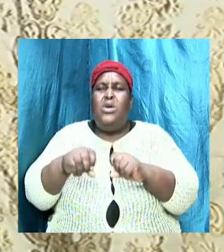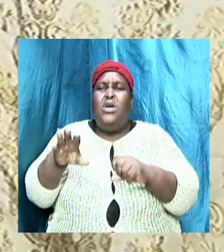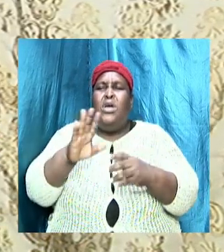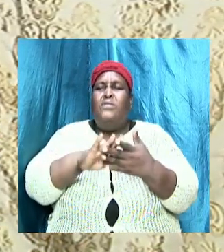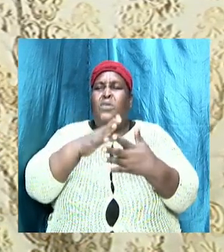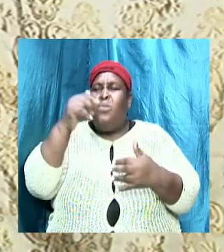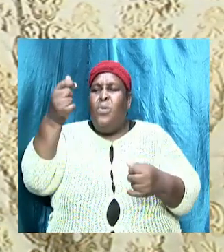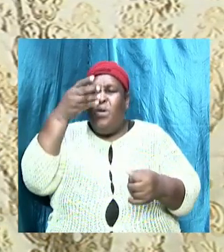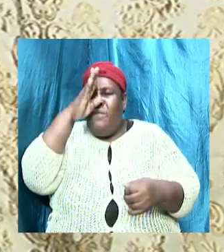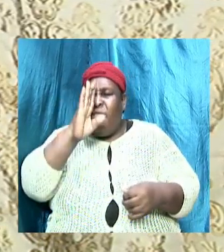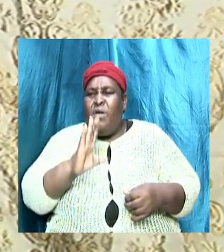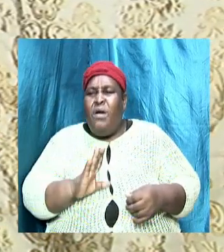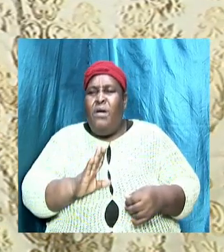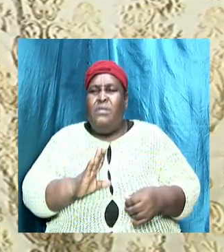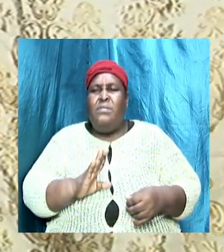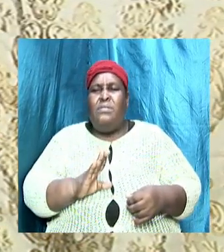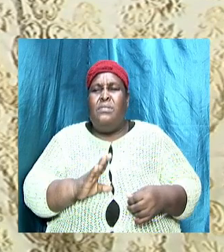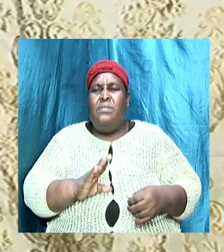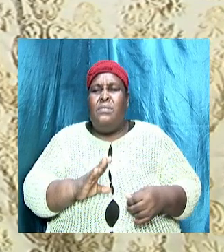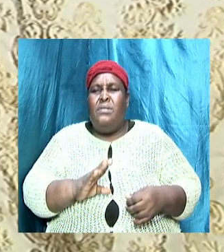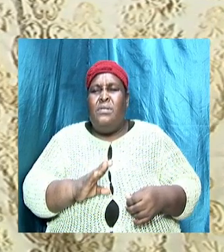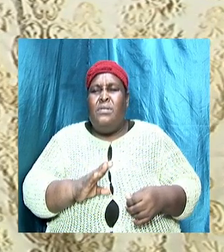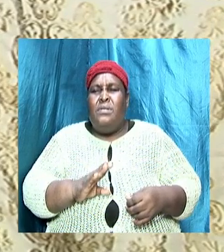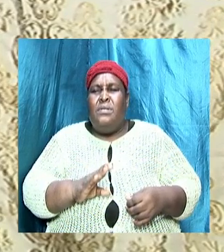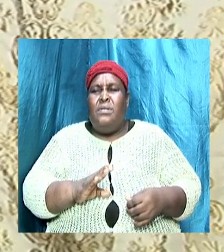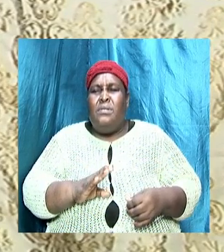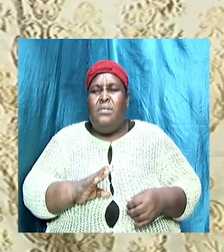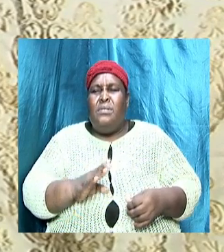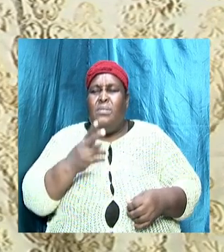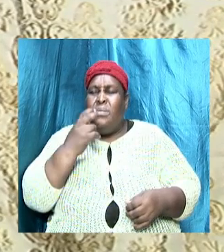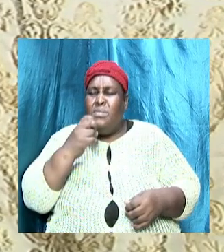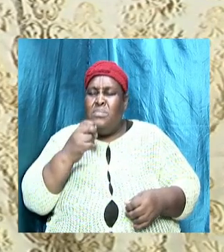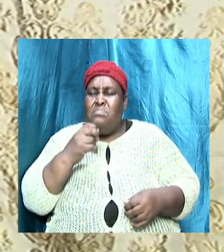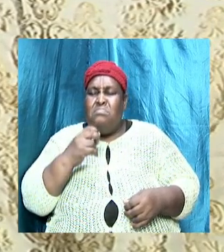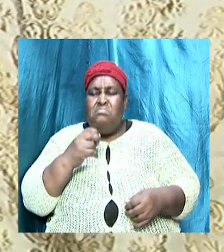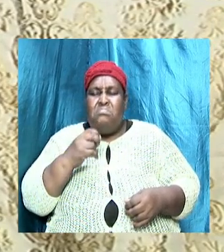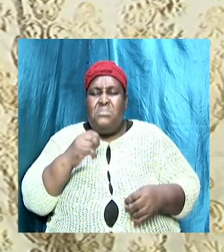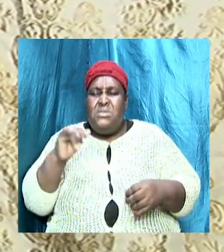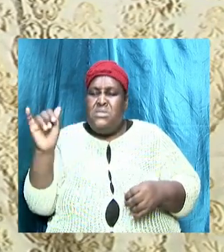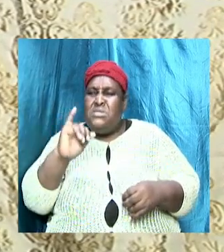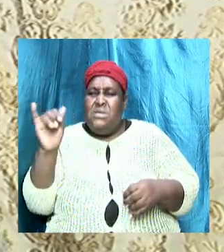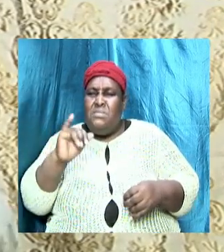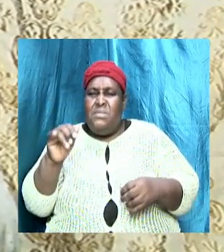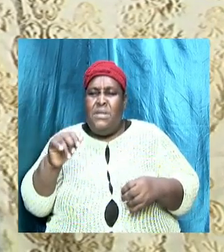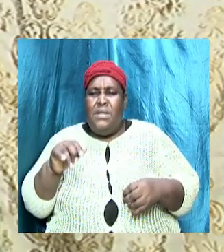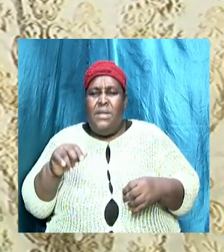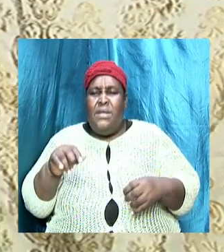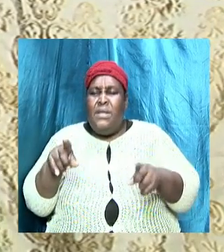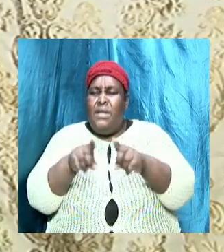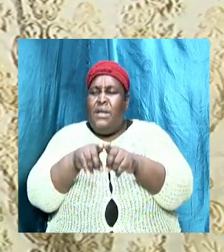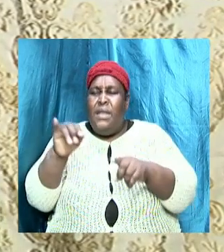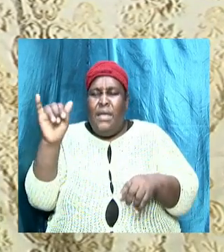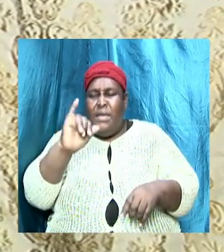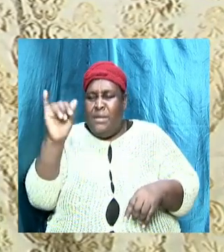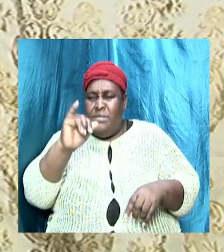Christ who is the exact likeness of God so while we wondering